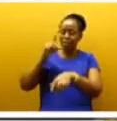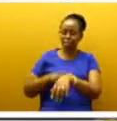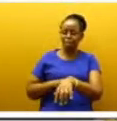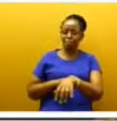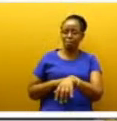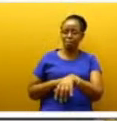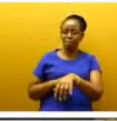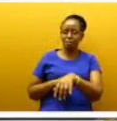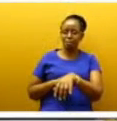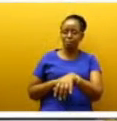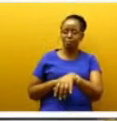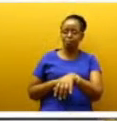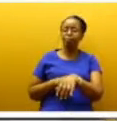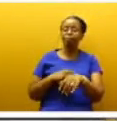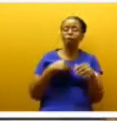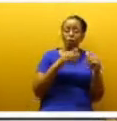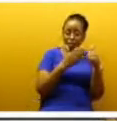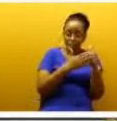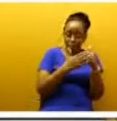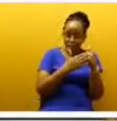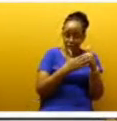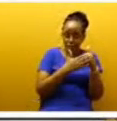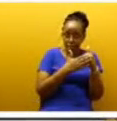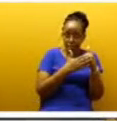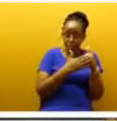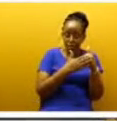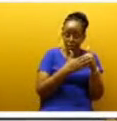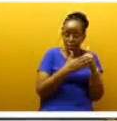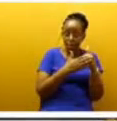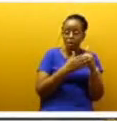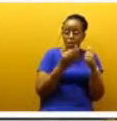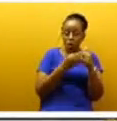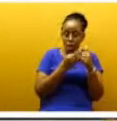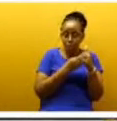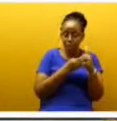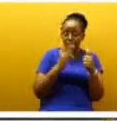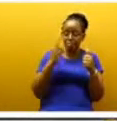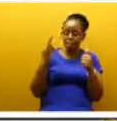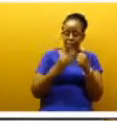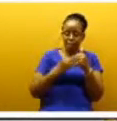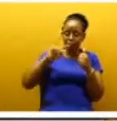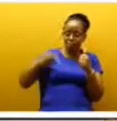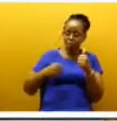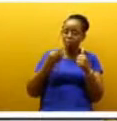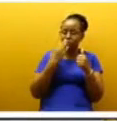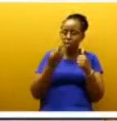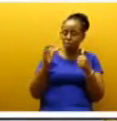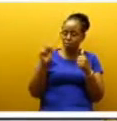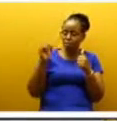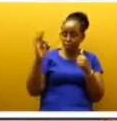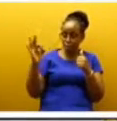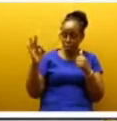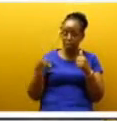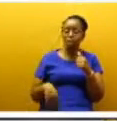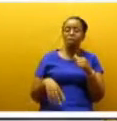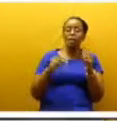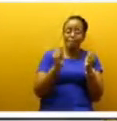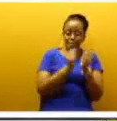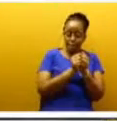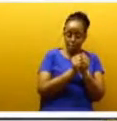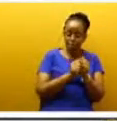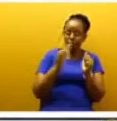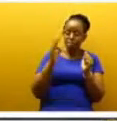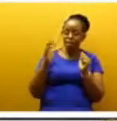on the 9th of August, 38,353, on the 10th,